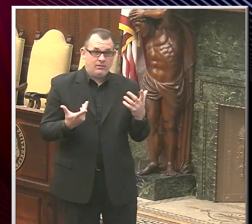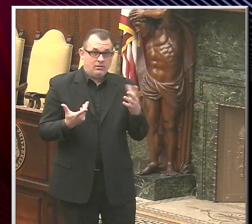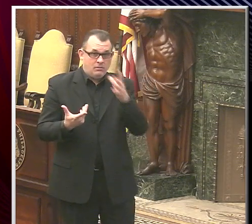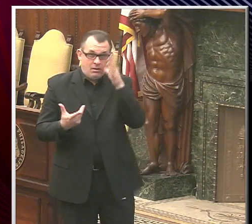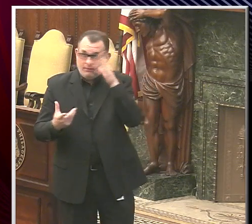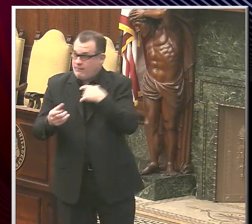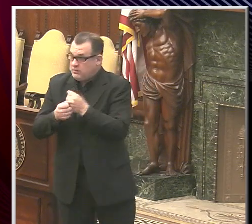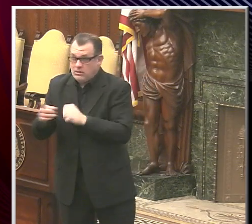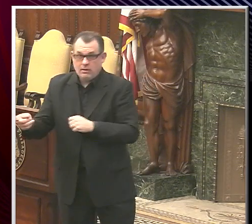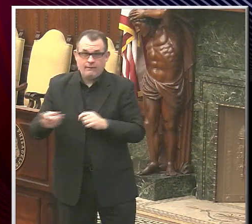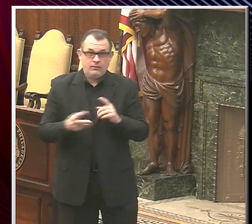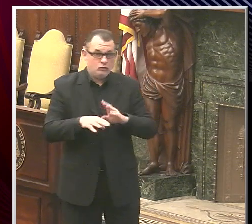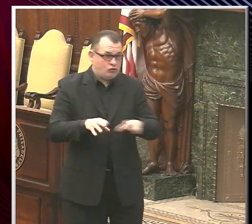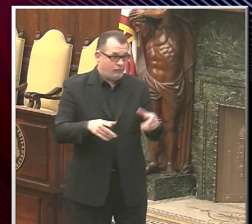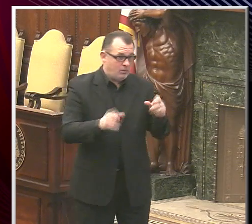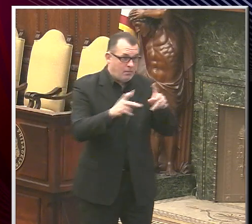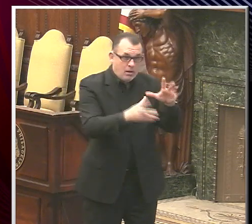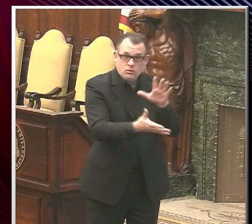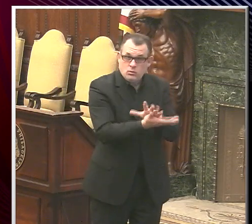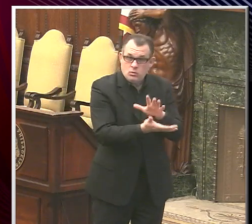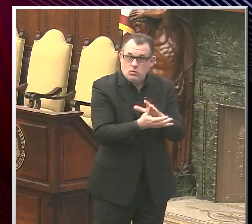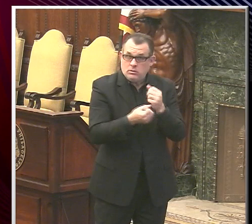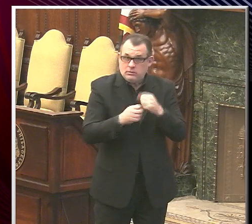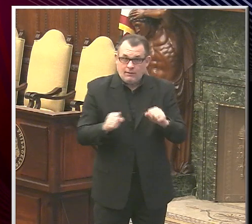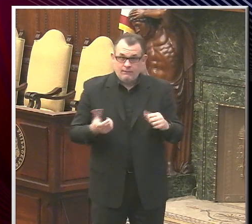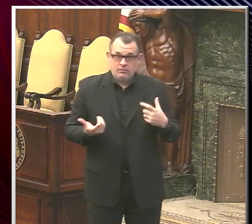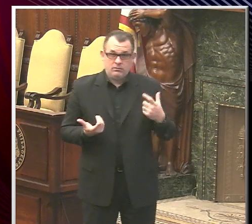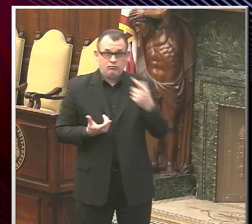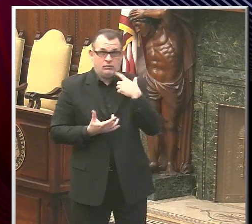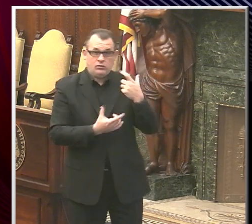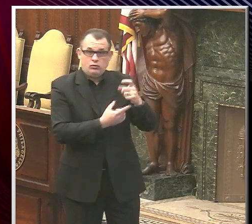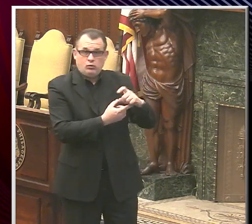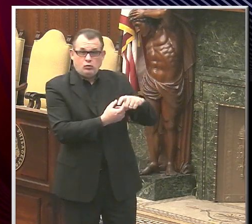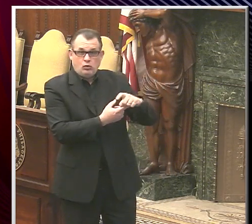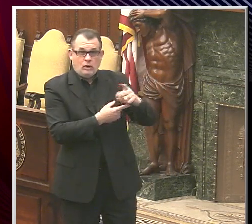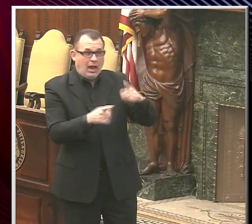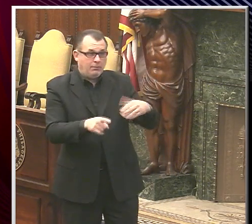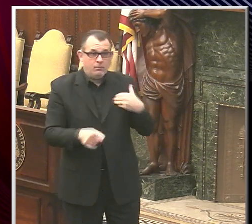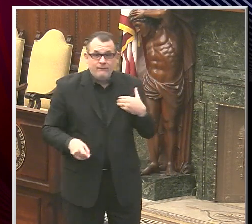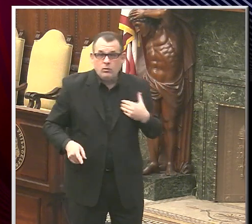to school. So I can't speculate on what should have or could have or would have been done. Thanks.